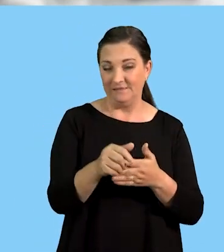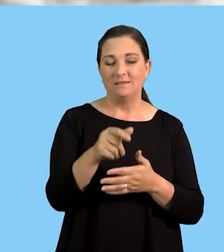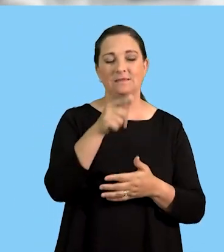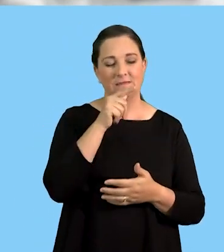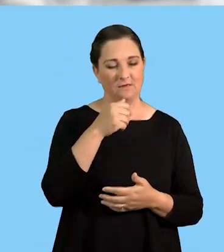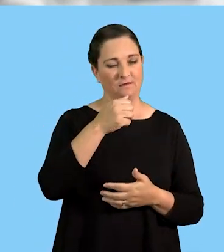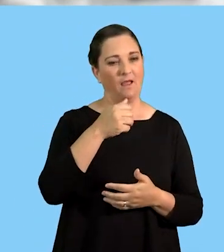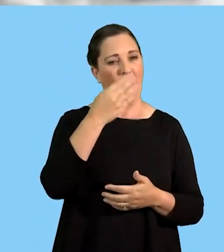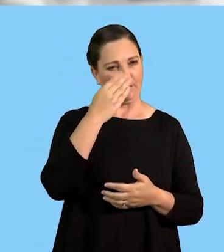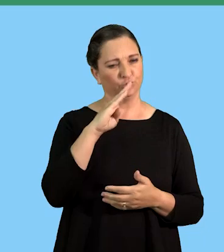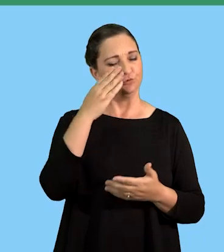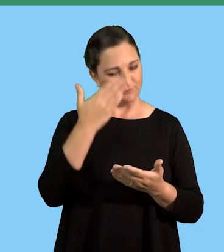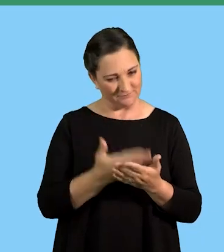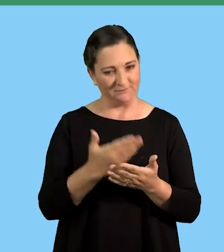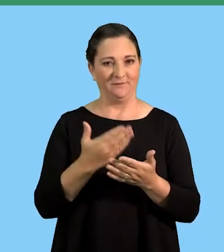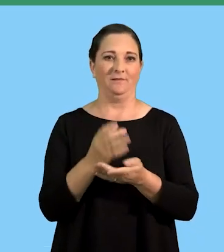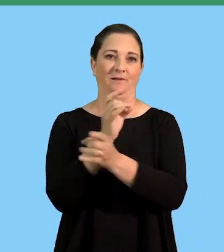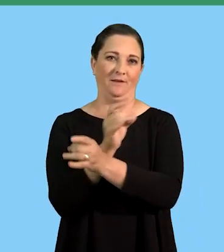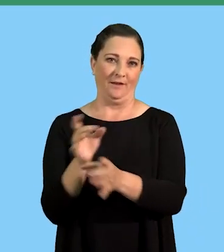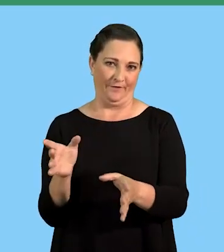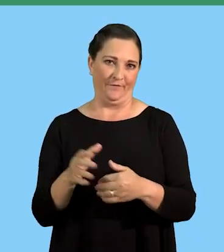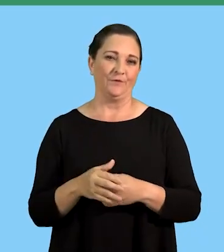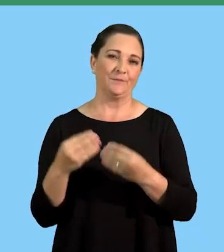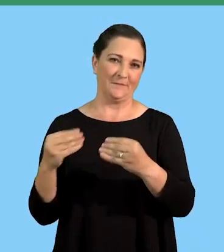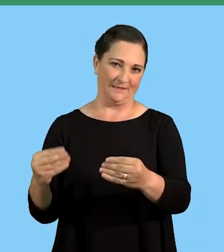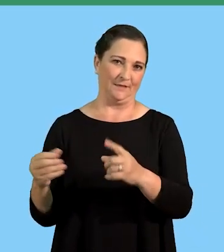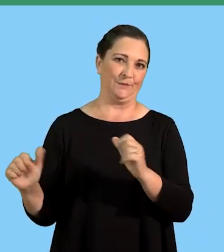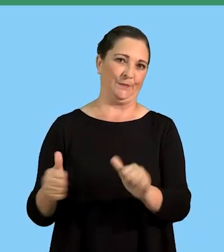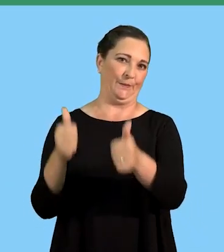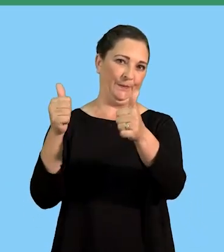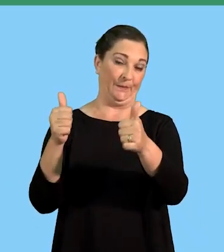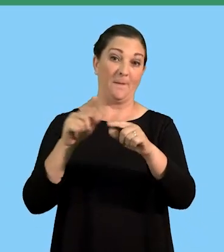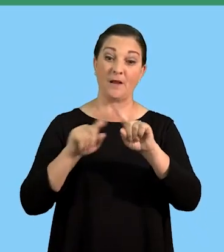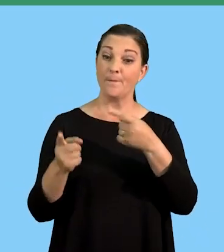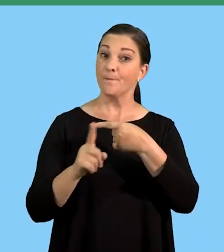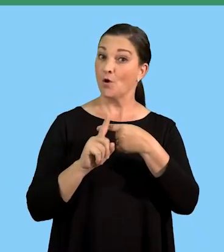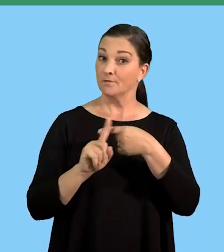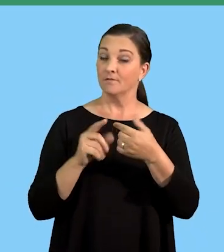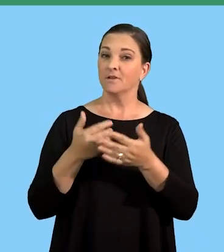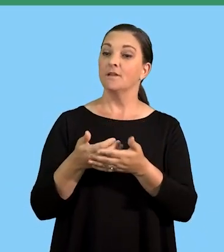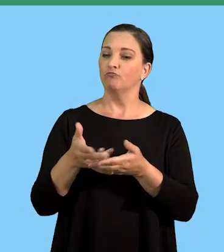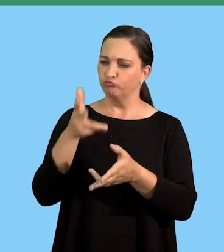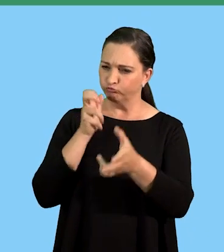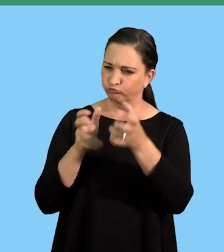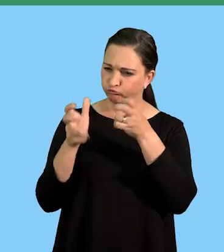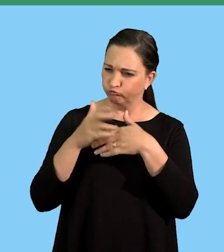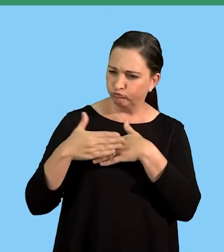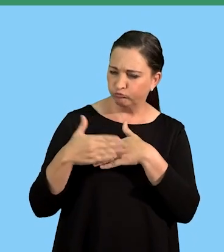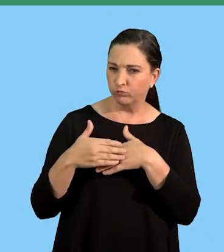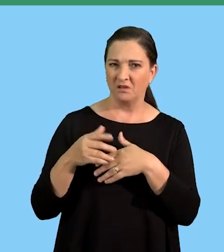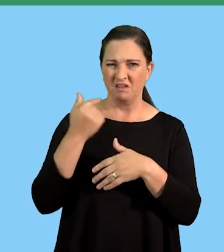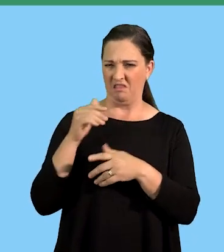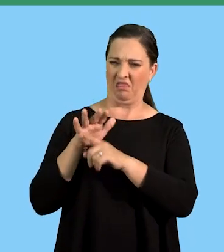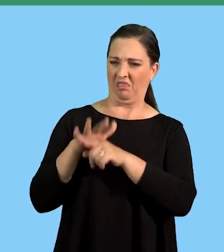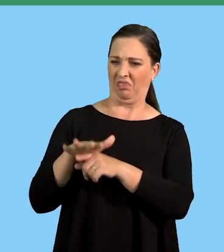your attitude will influence the success of the business. Your positive attitude should allow you to learn more. No one